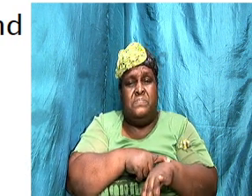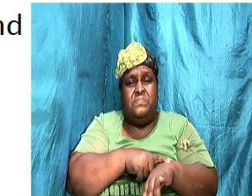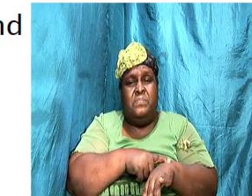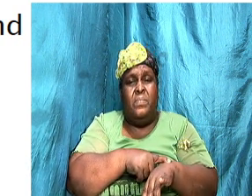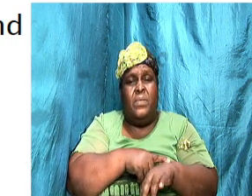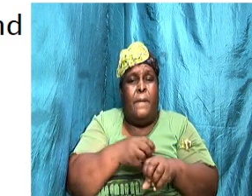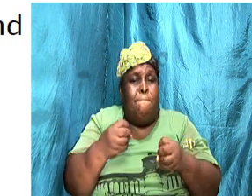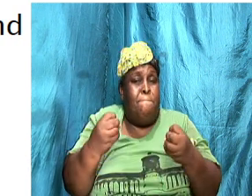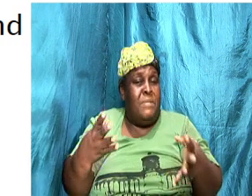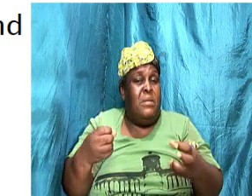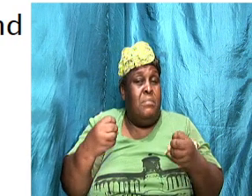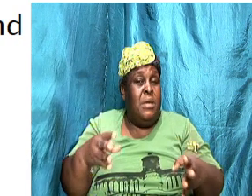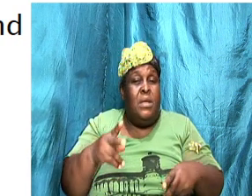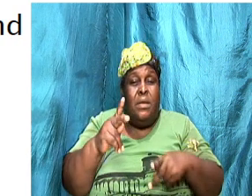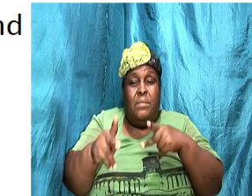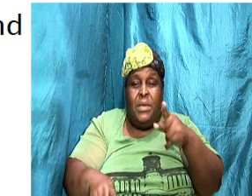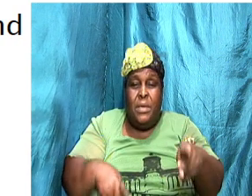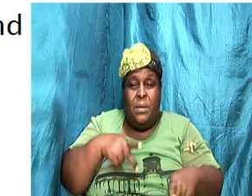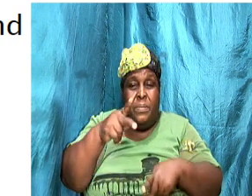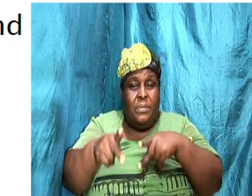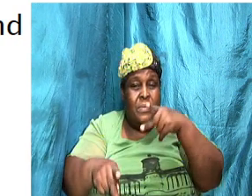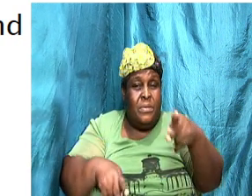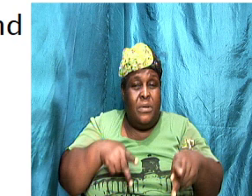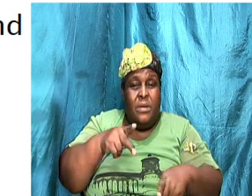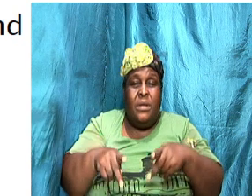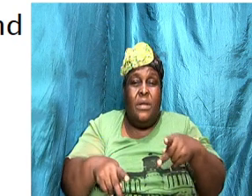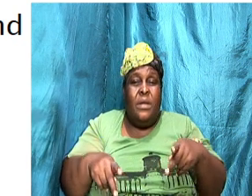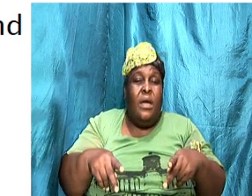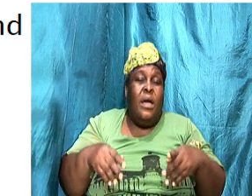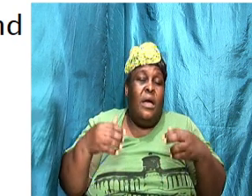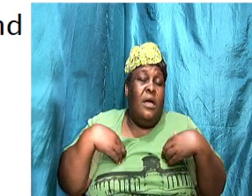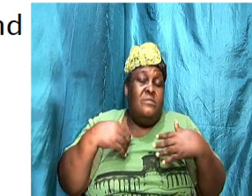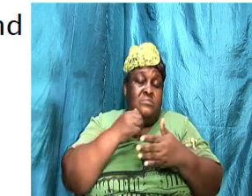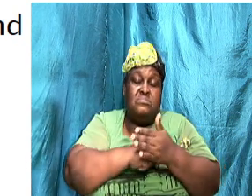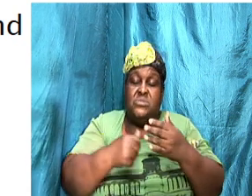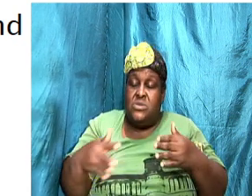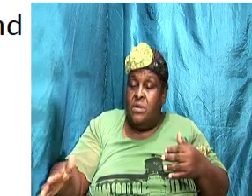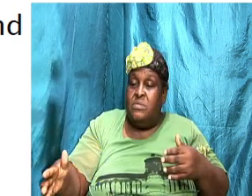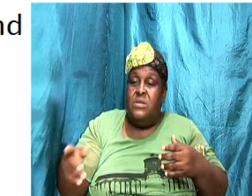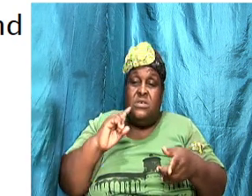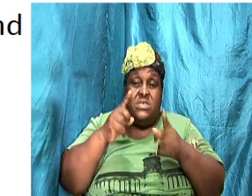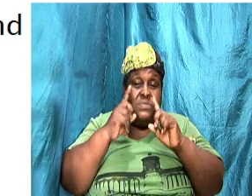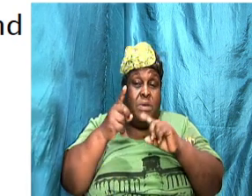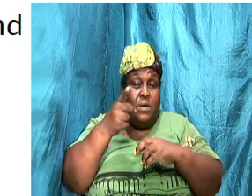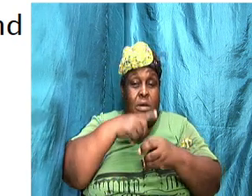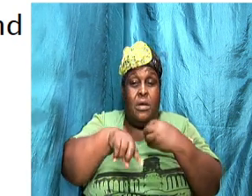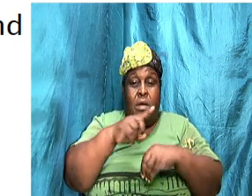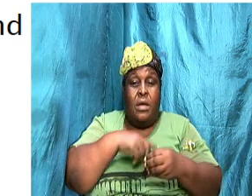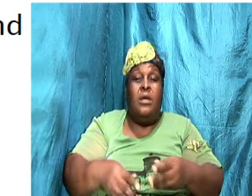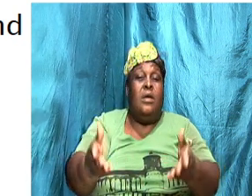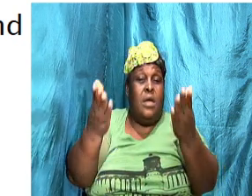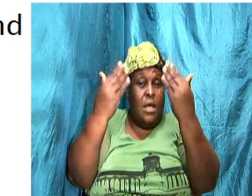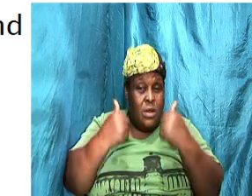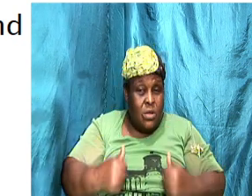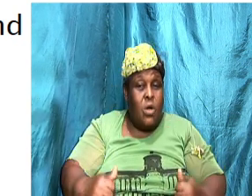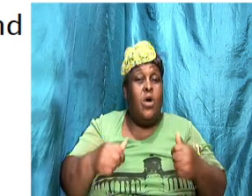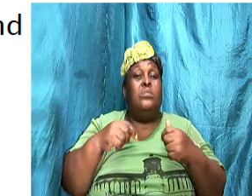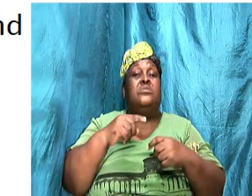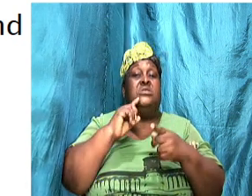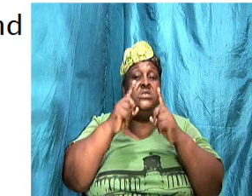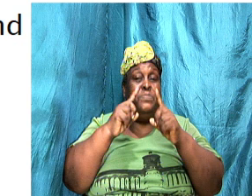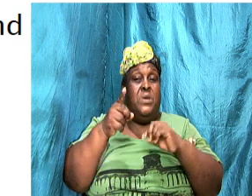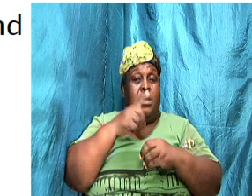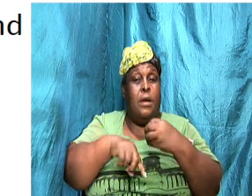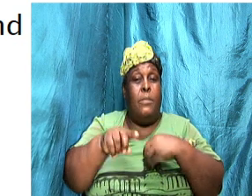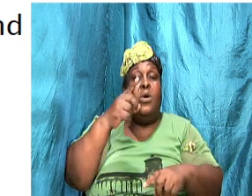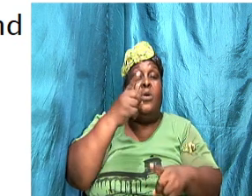And many folks will have something to talk about and will come to talk about it at the right time.